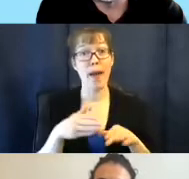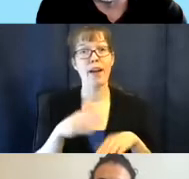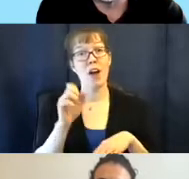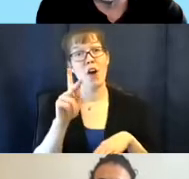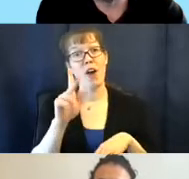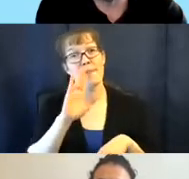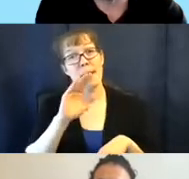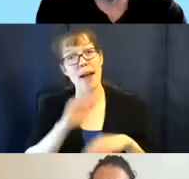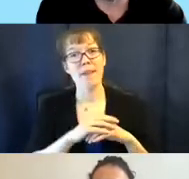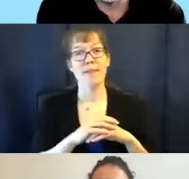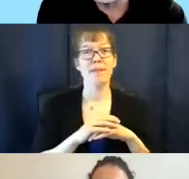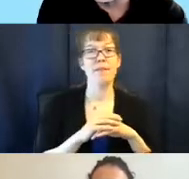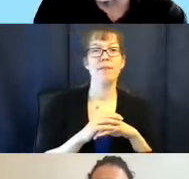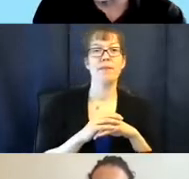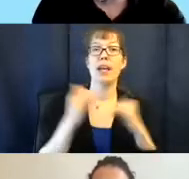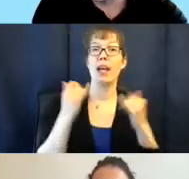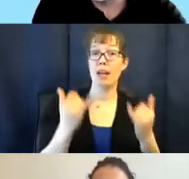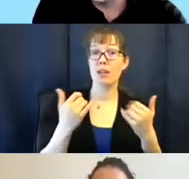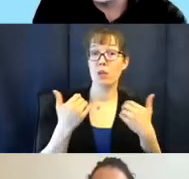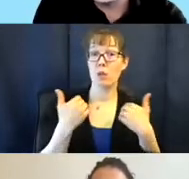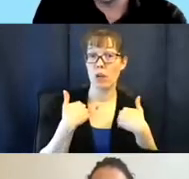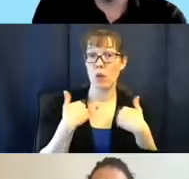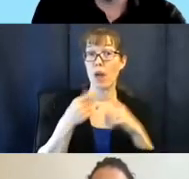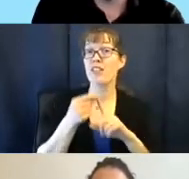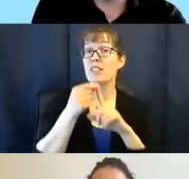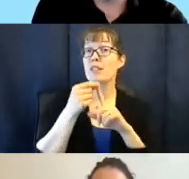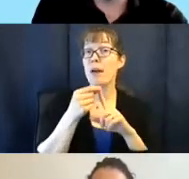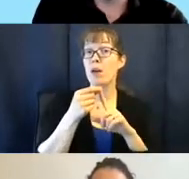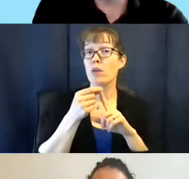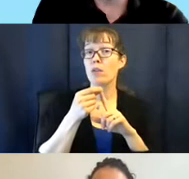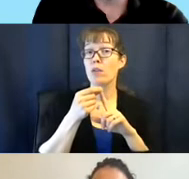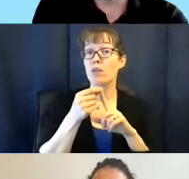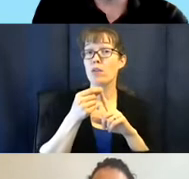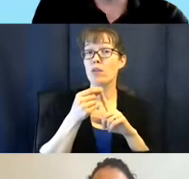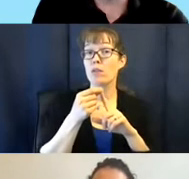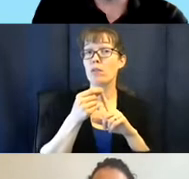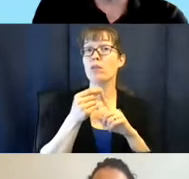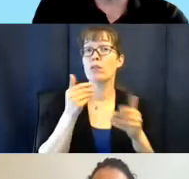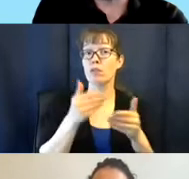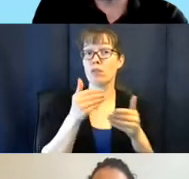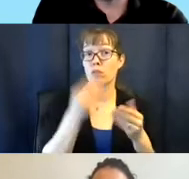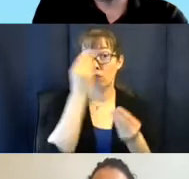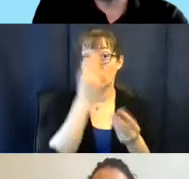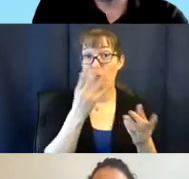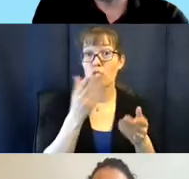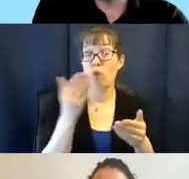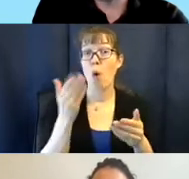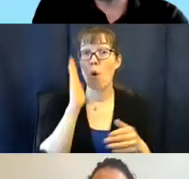now we have a special treat coming your way. We have the tech